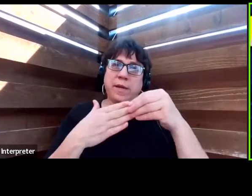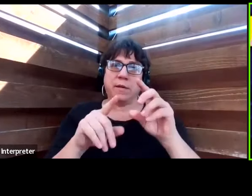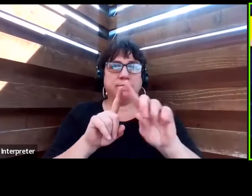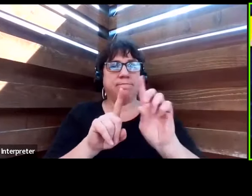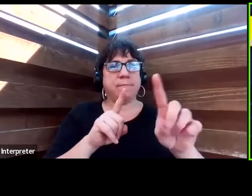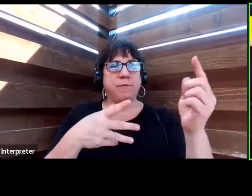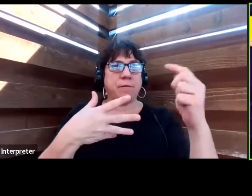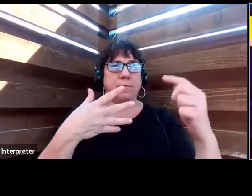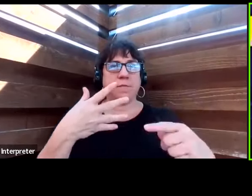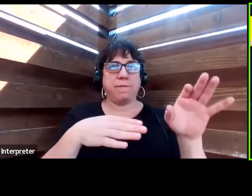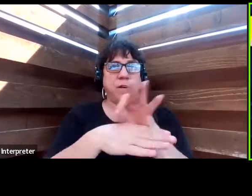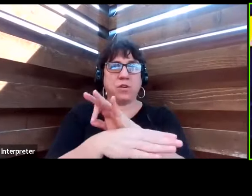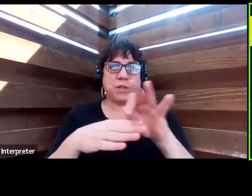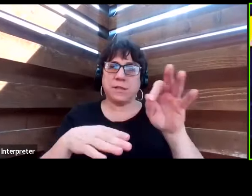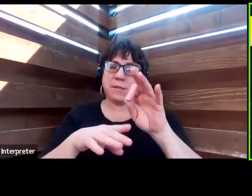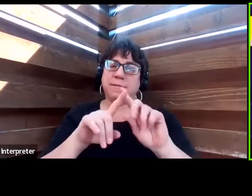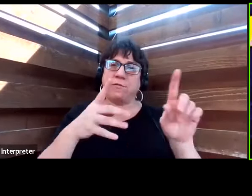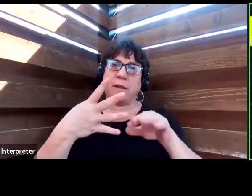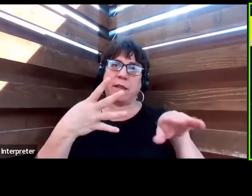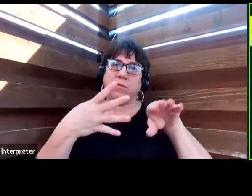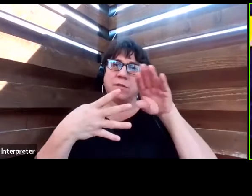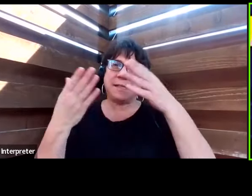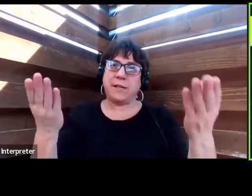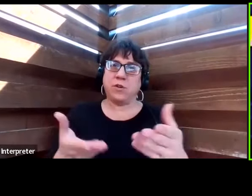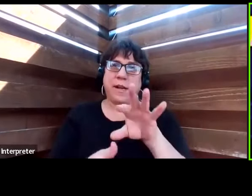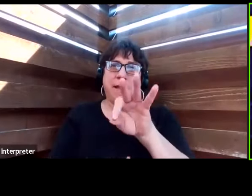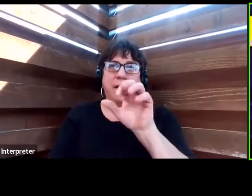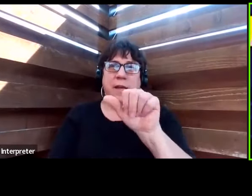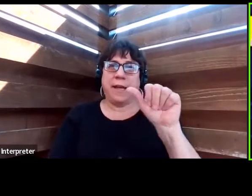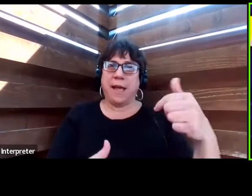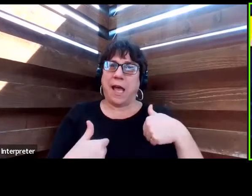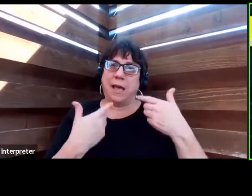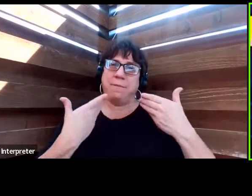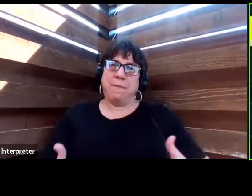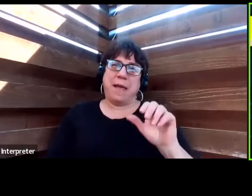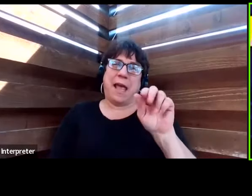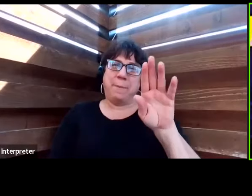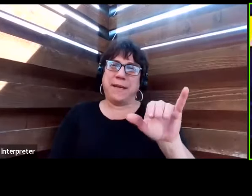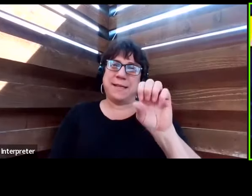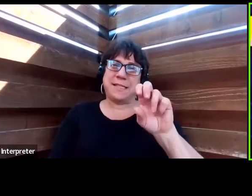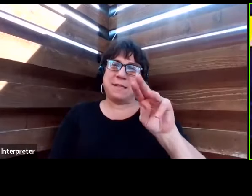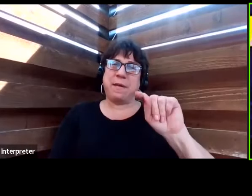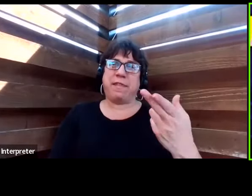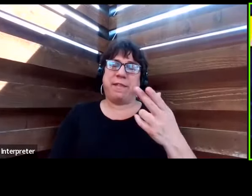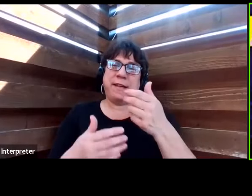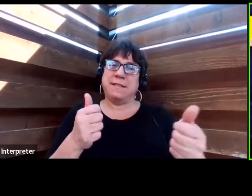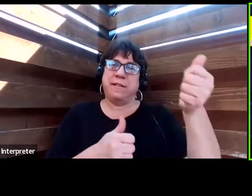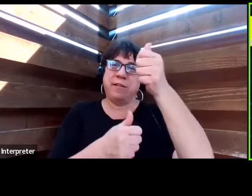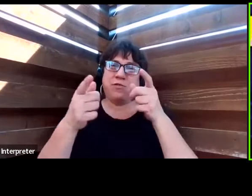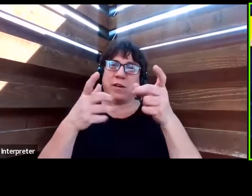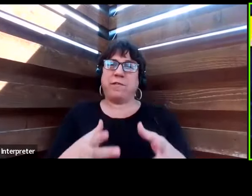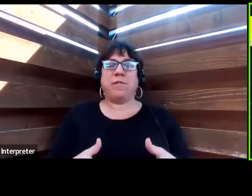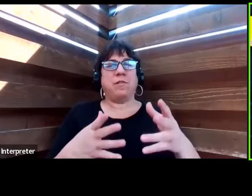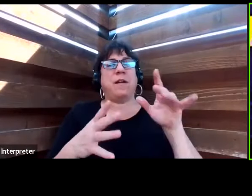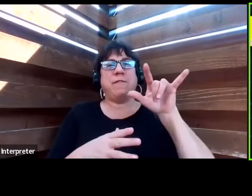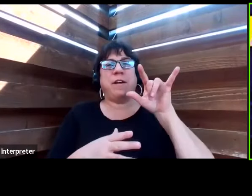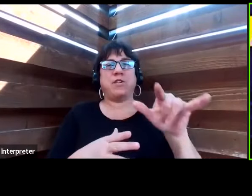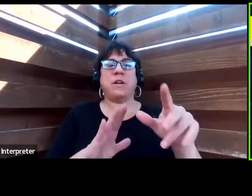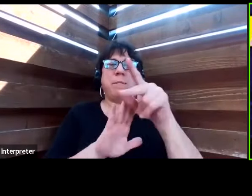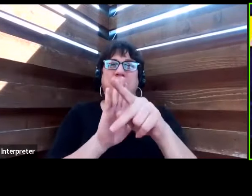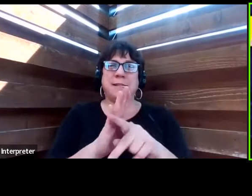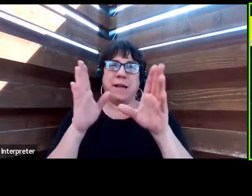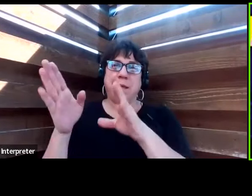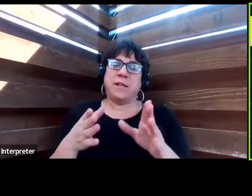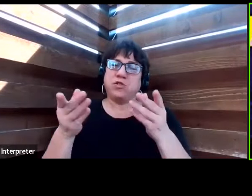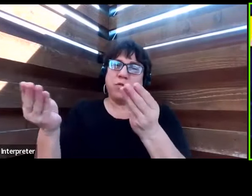and in various levels here at the FAA. I'm Abby Smith, Executive Director for Aviation Policy and Plans and your